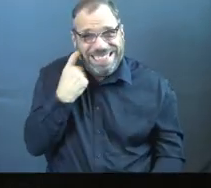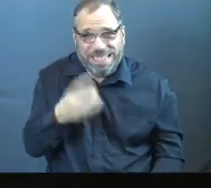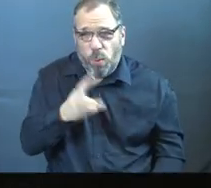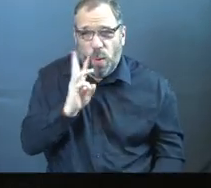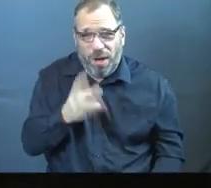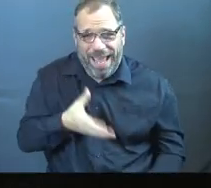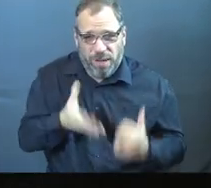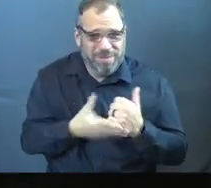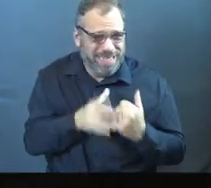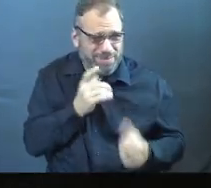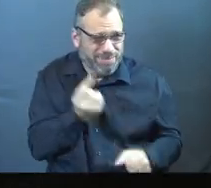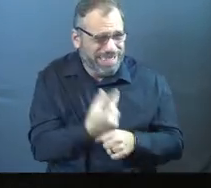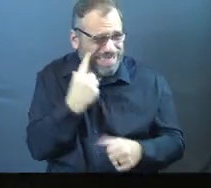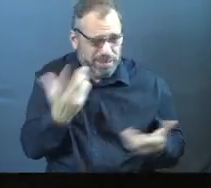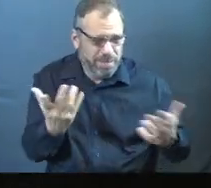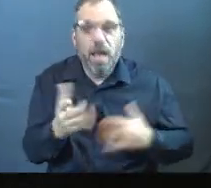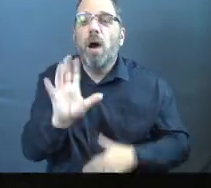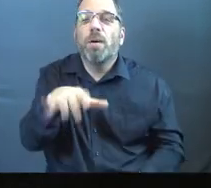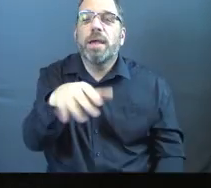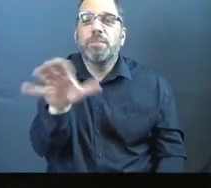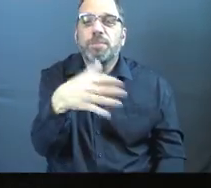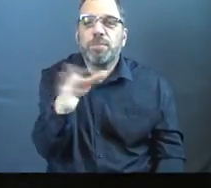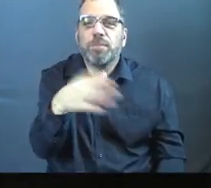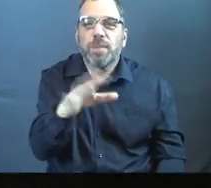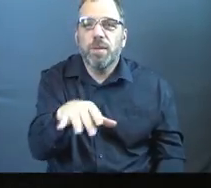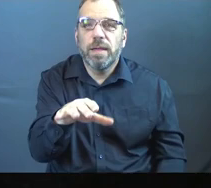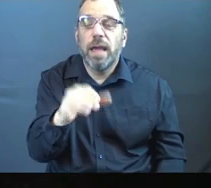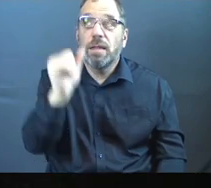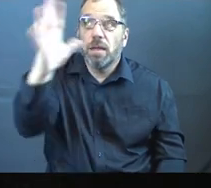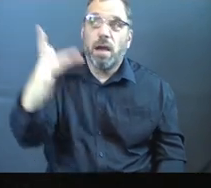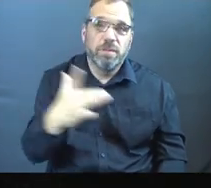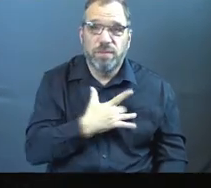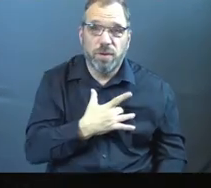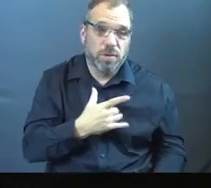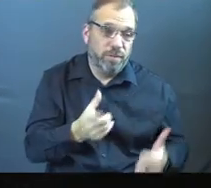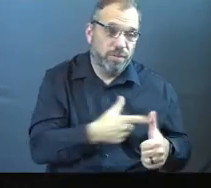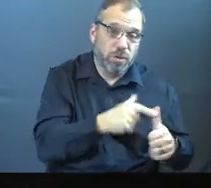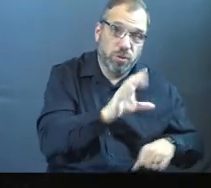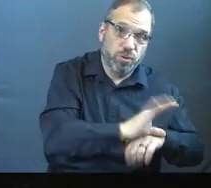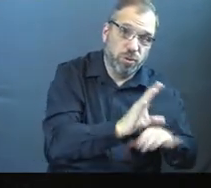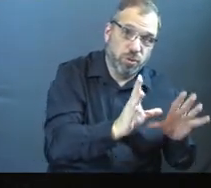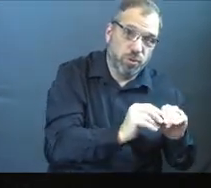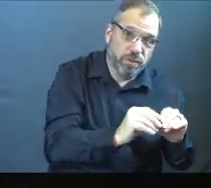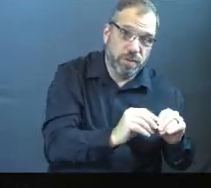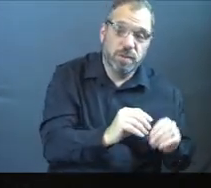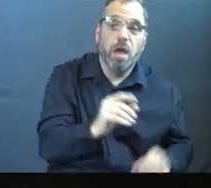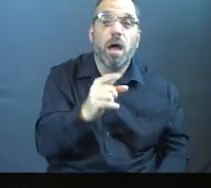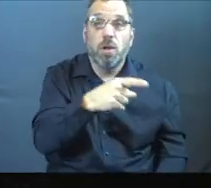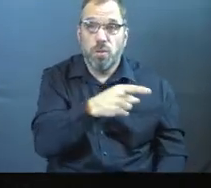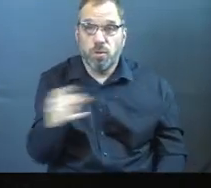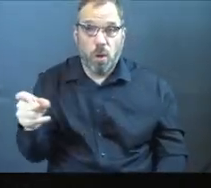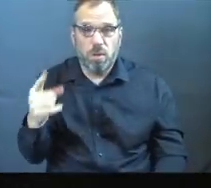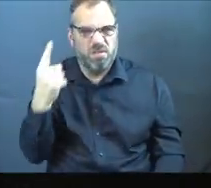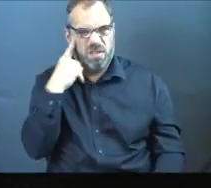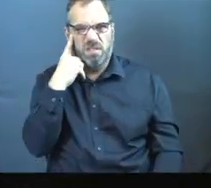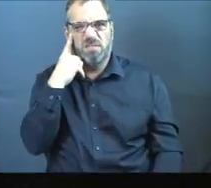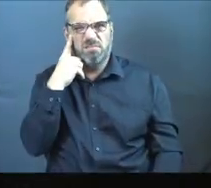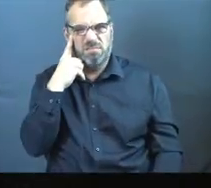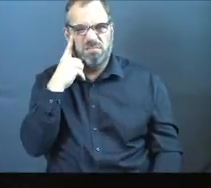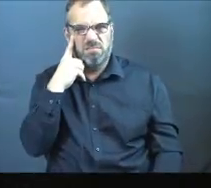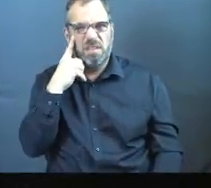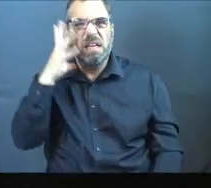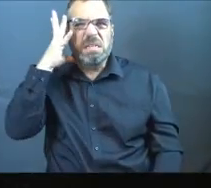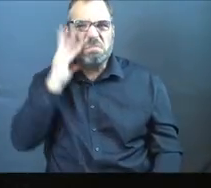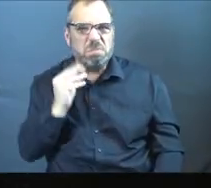water to help it. That doesn't make sense. Real quick, just something that God laid in my heart first service I want to share with you is for those of us who maybe think we've been